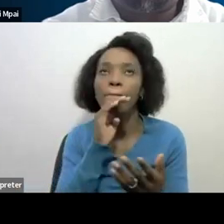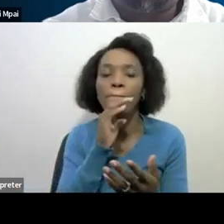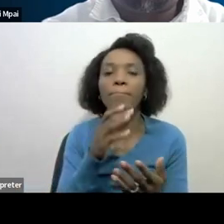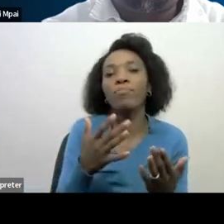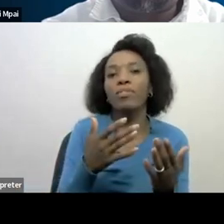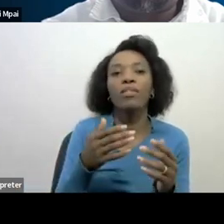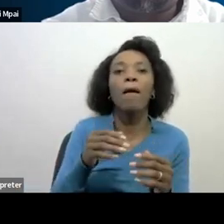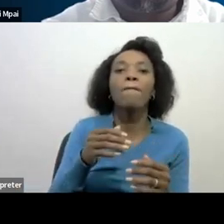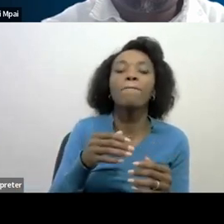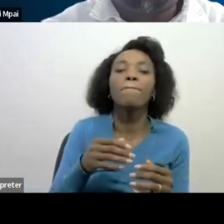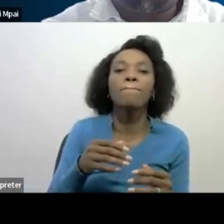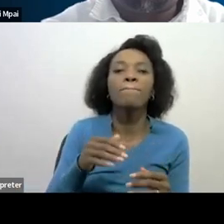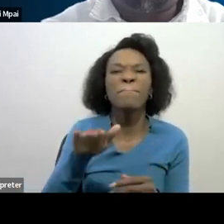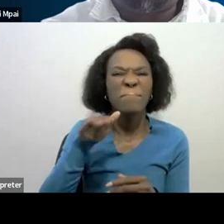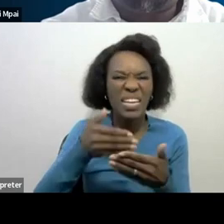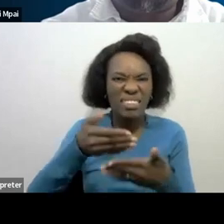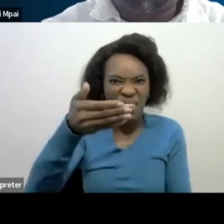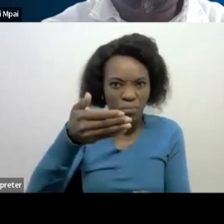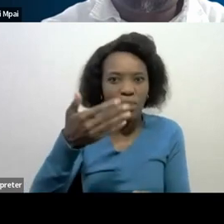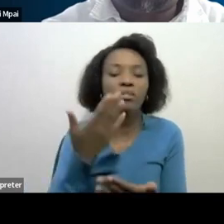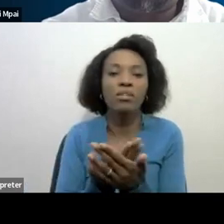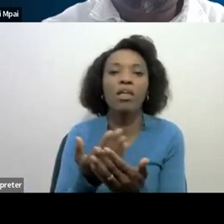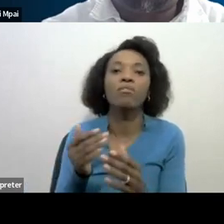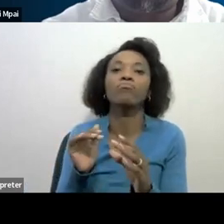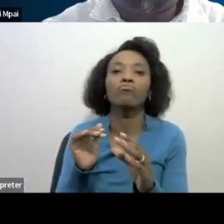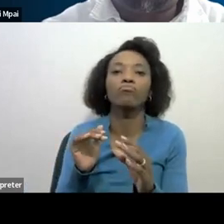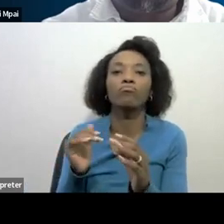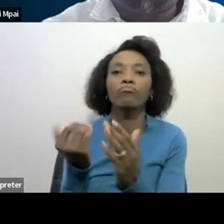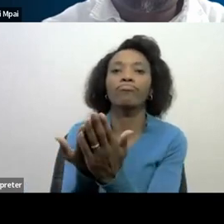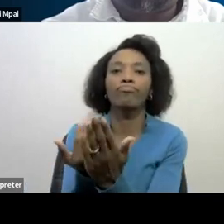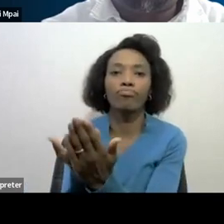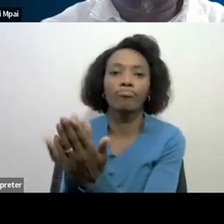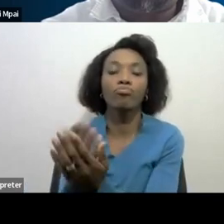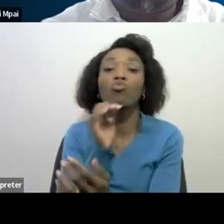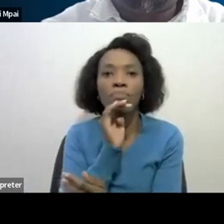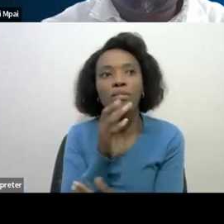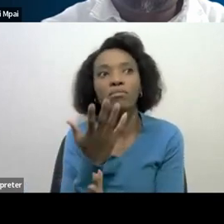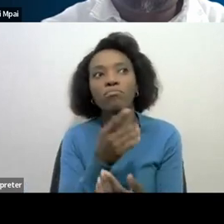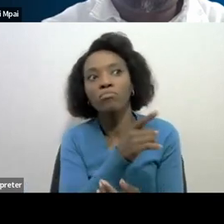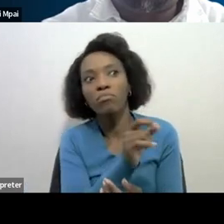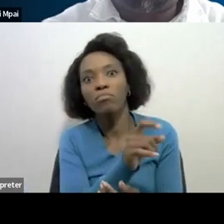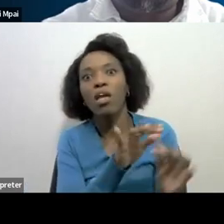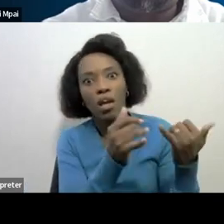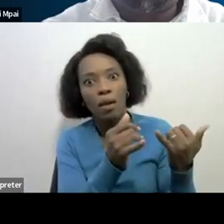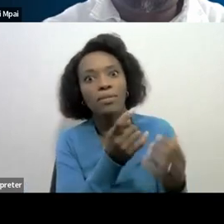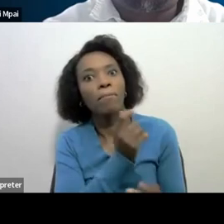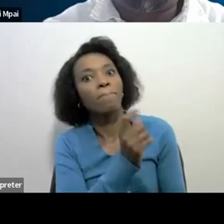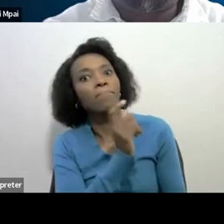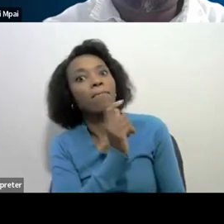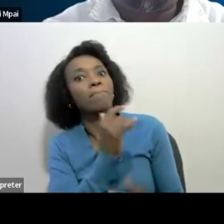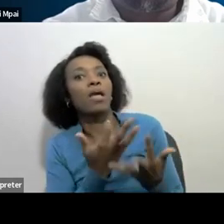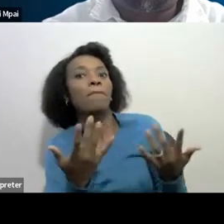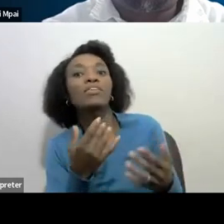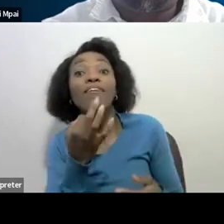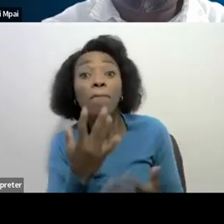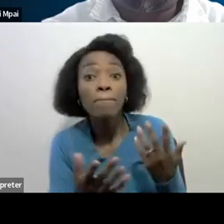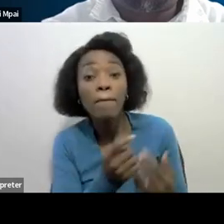bank statement so that you're able to check the amount which you've received from that specific recording company. If it was an once-off amount